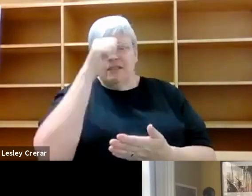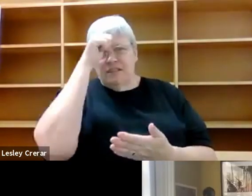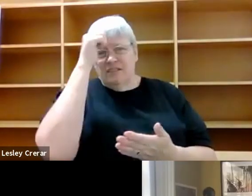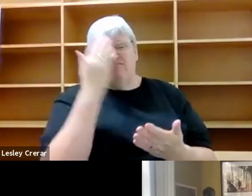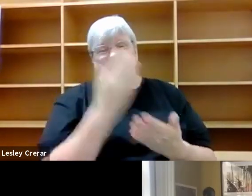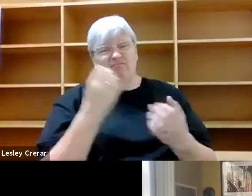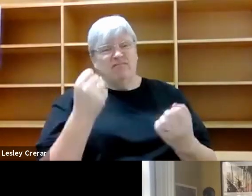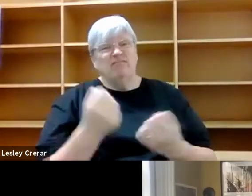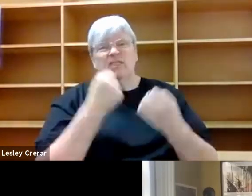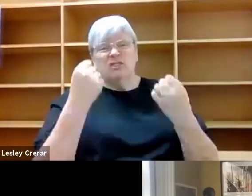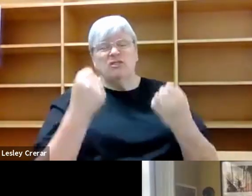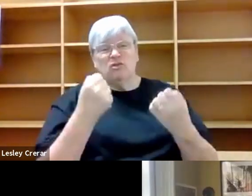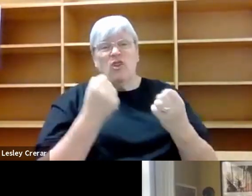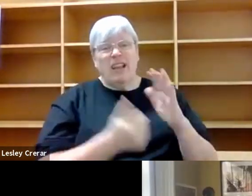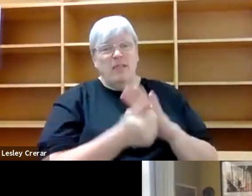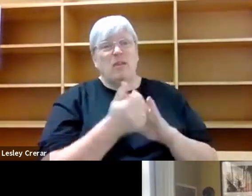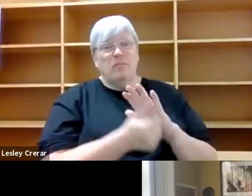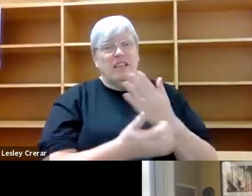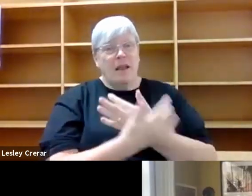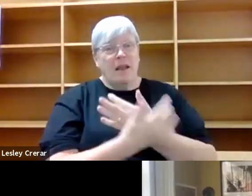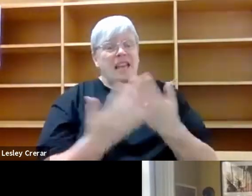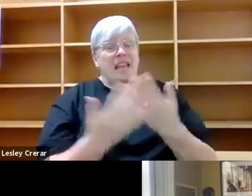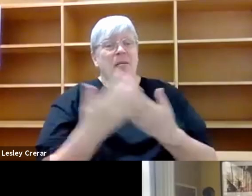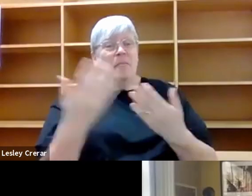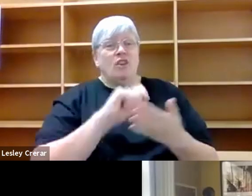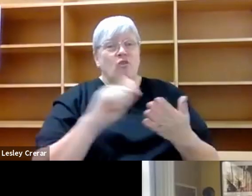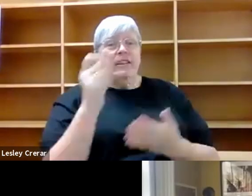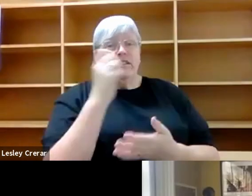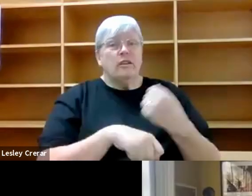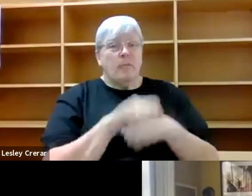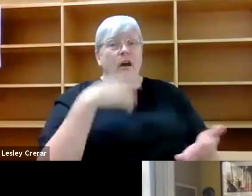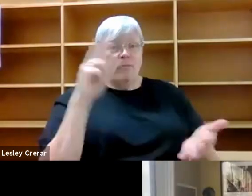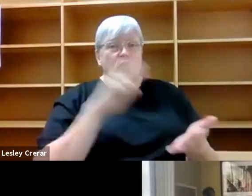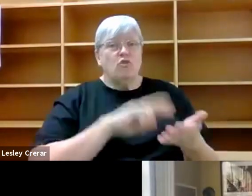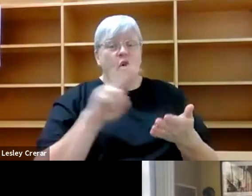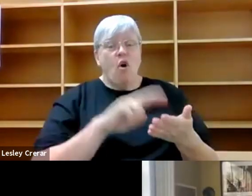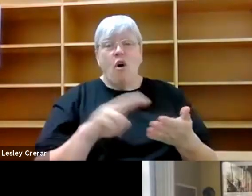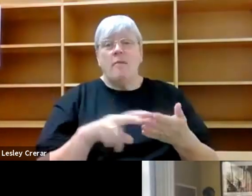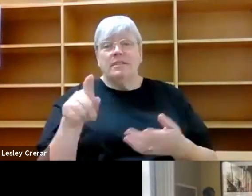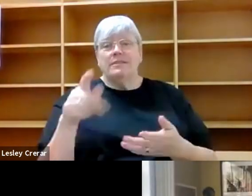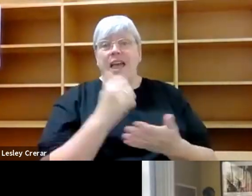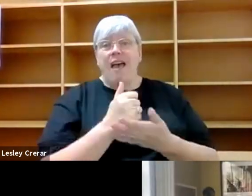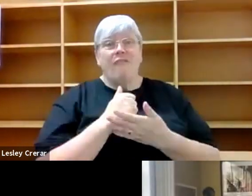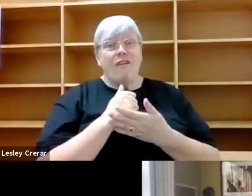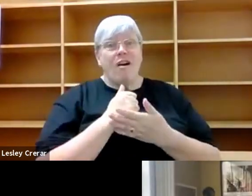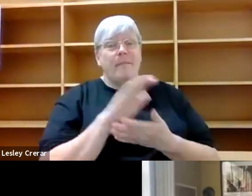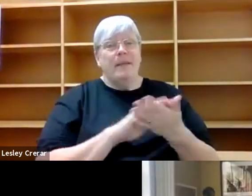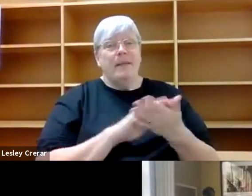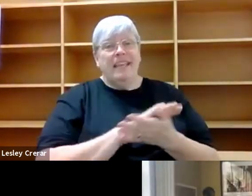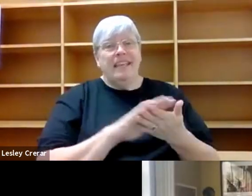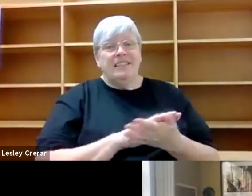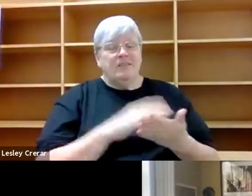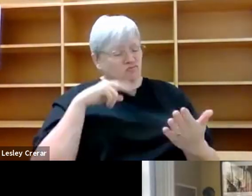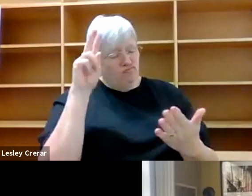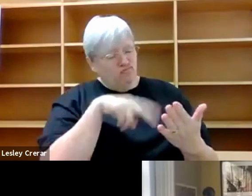like across publishing and among many writers now to have that become the norm. It's so helpful because it means that when you're looking down a page